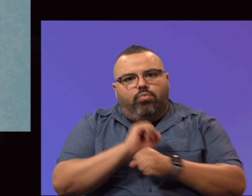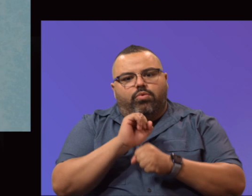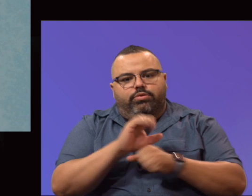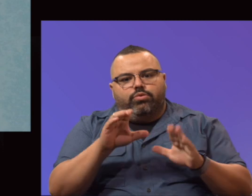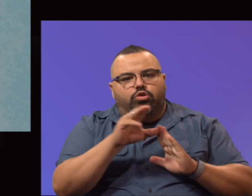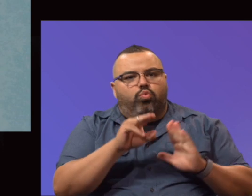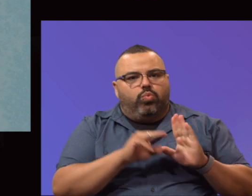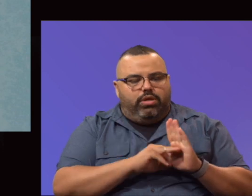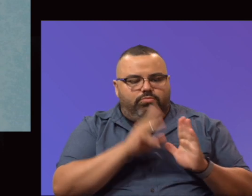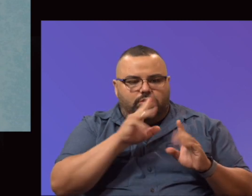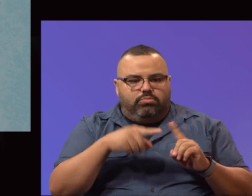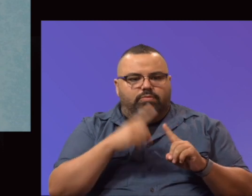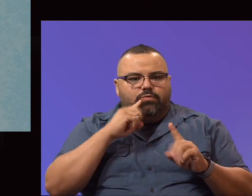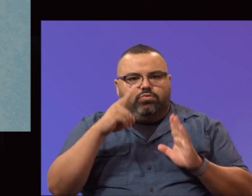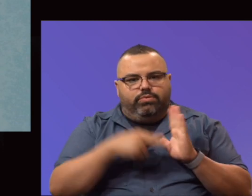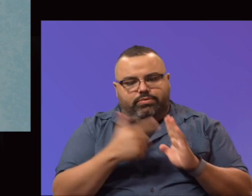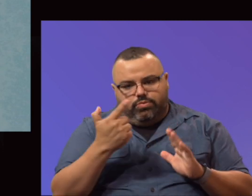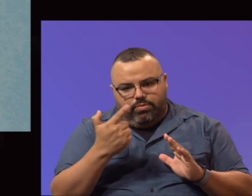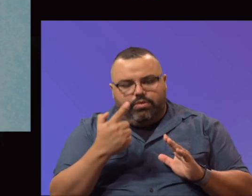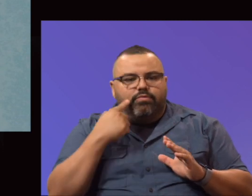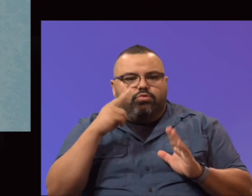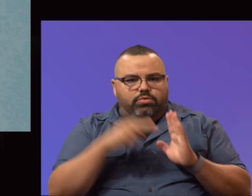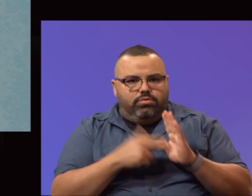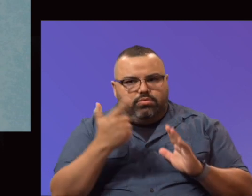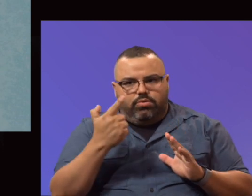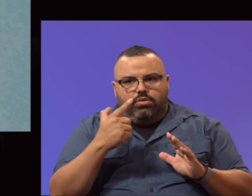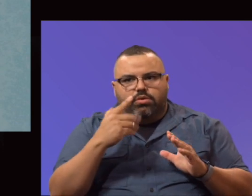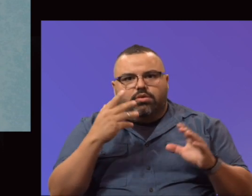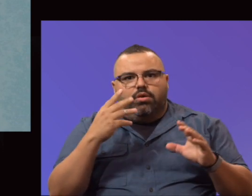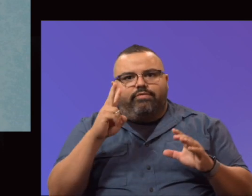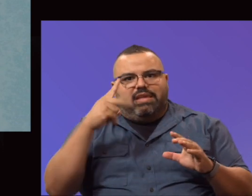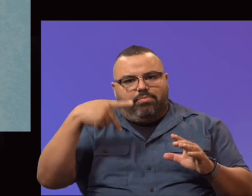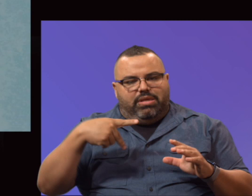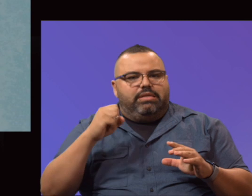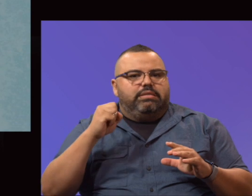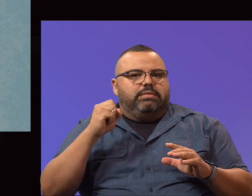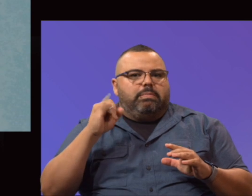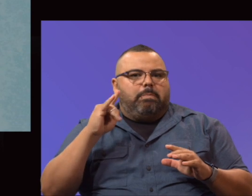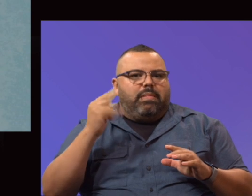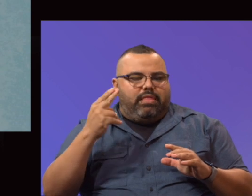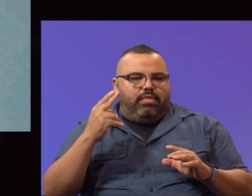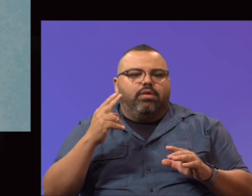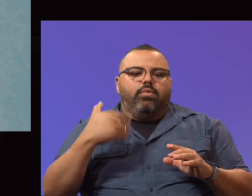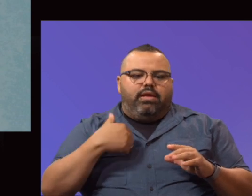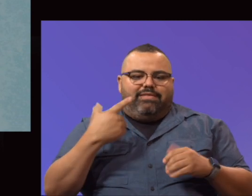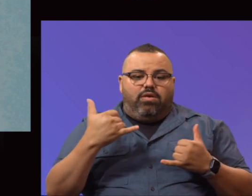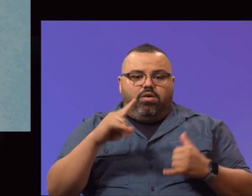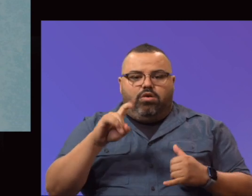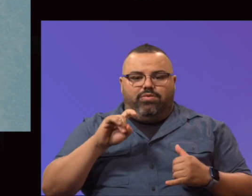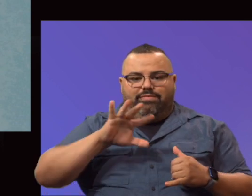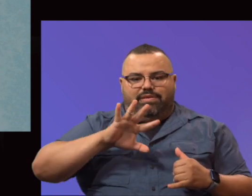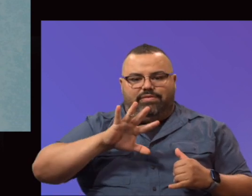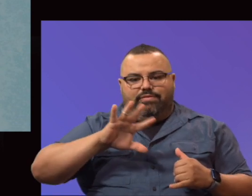curriculum highlights for 2021. For 2021, Dr. Smith, our deans and faculty, we now have 154